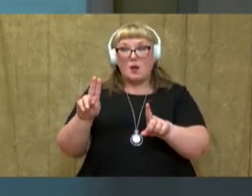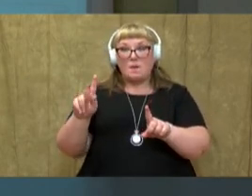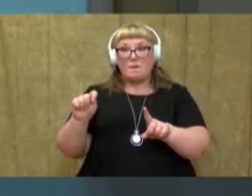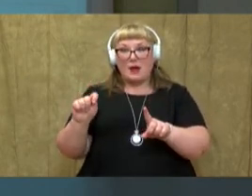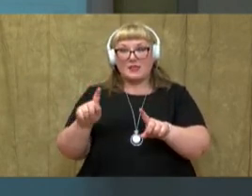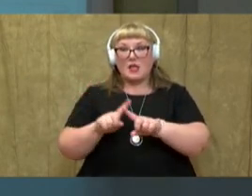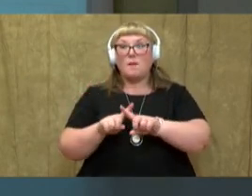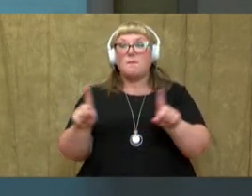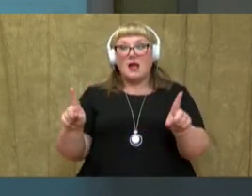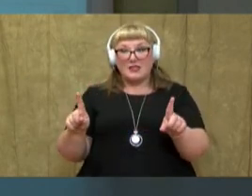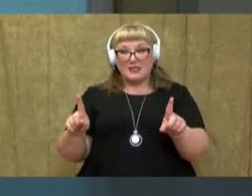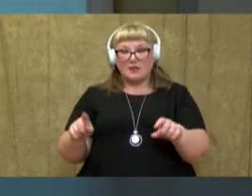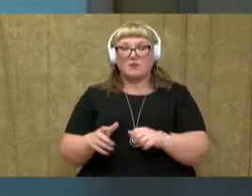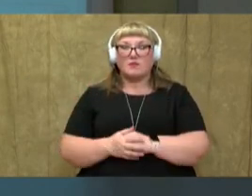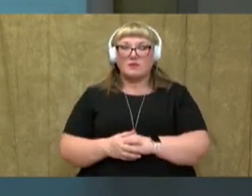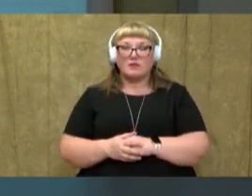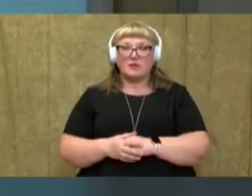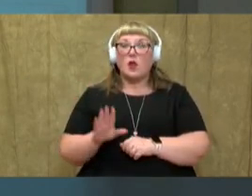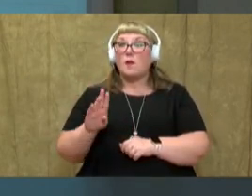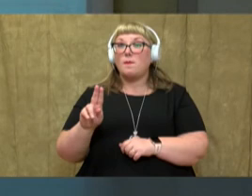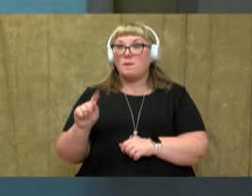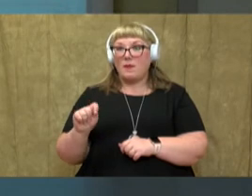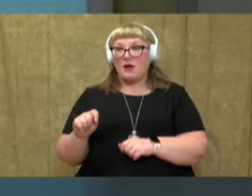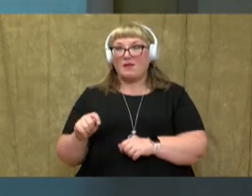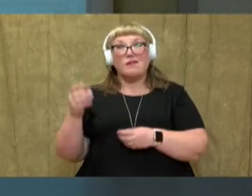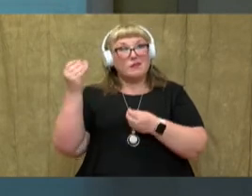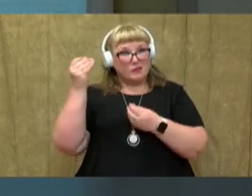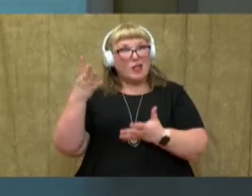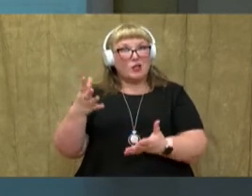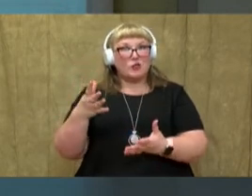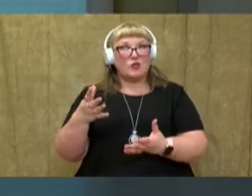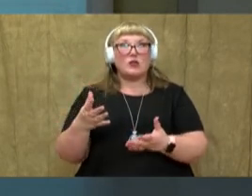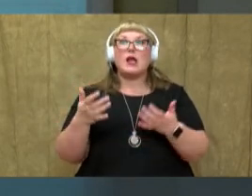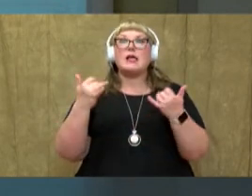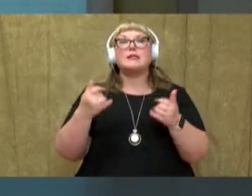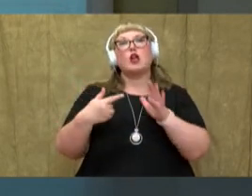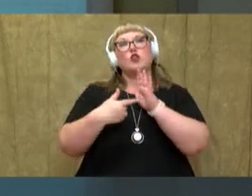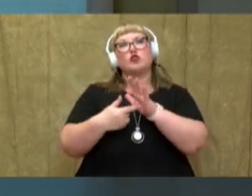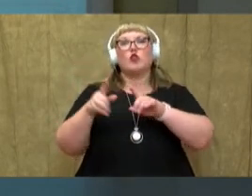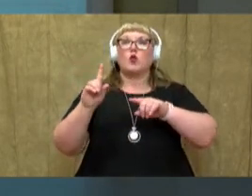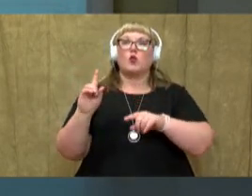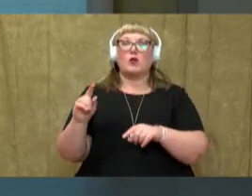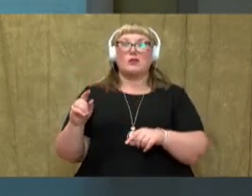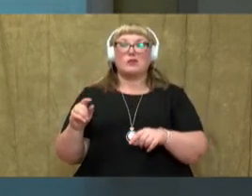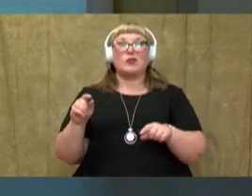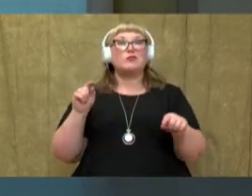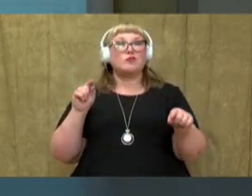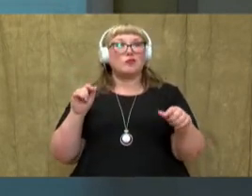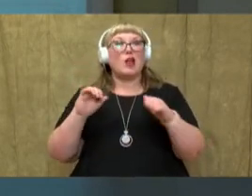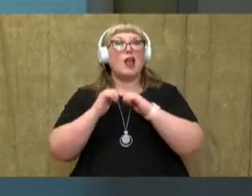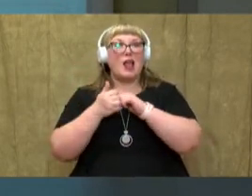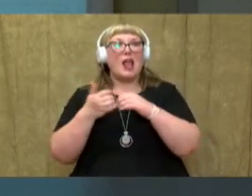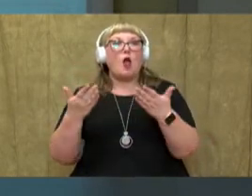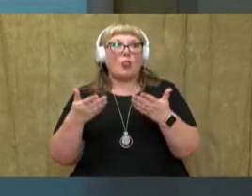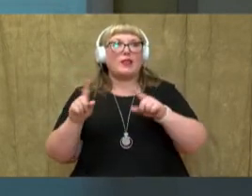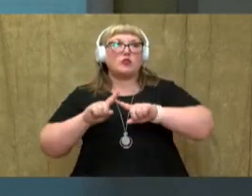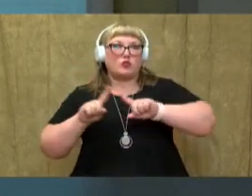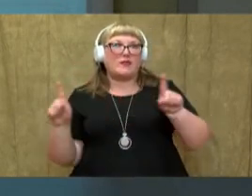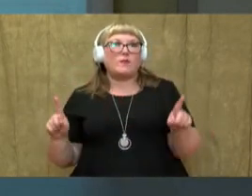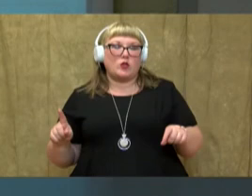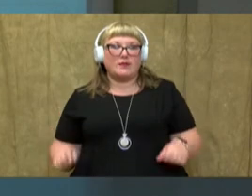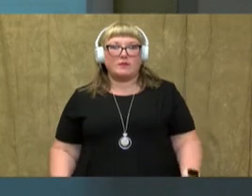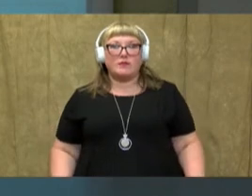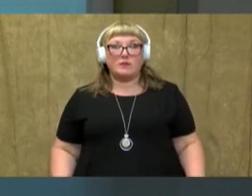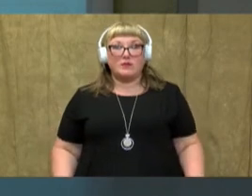word but. So but lets the reader know that you are now showing two ways or a way that two things are different.